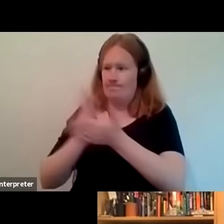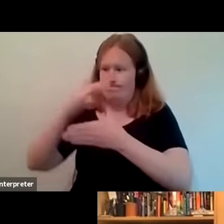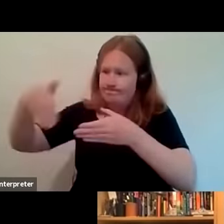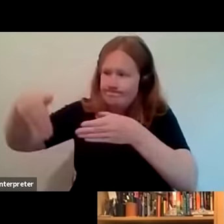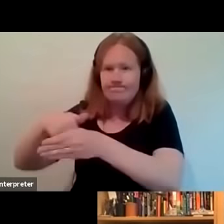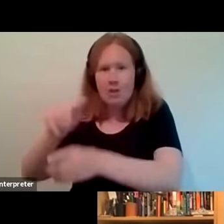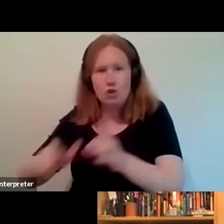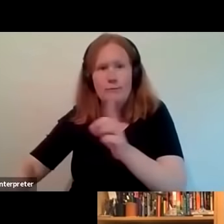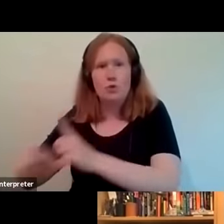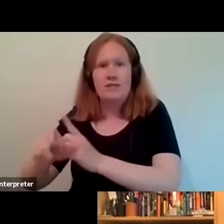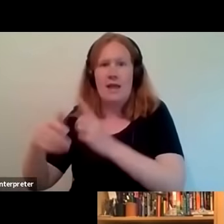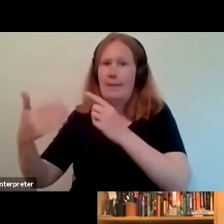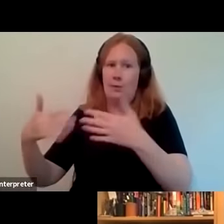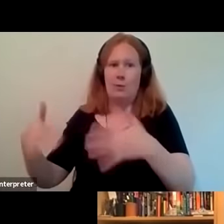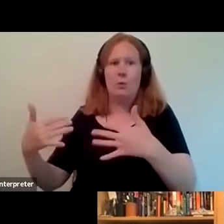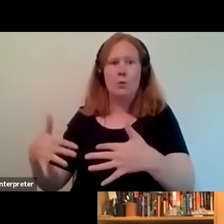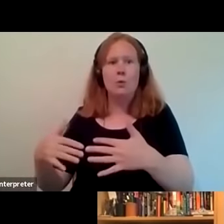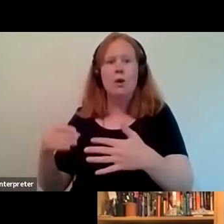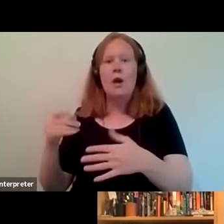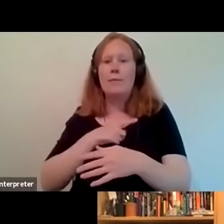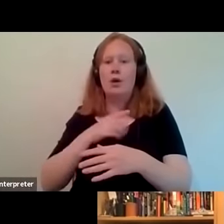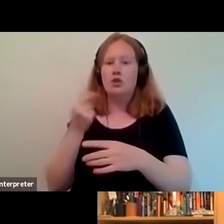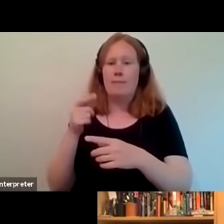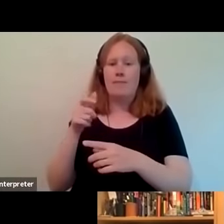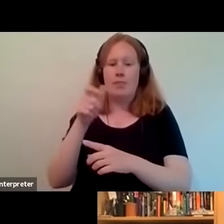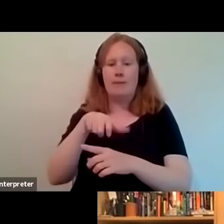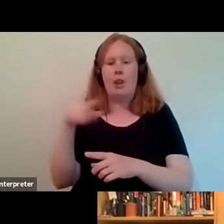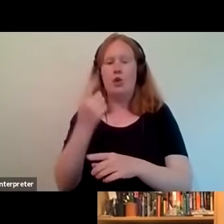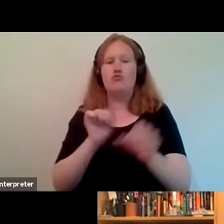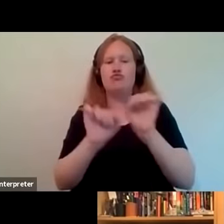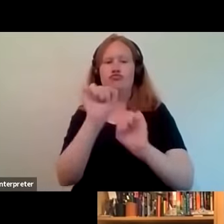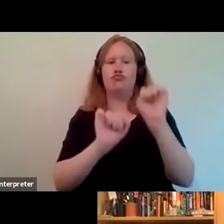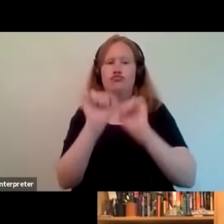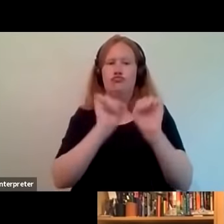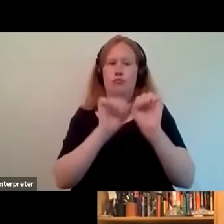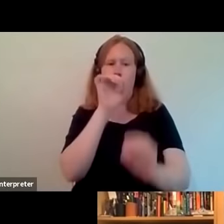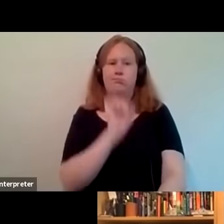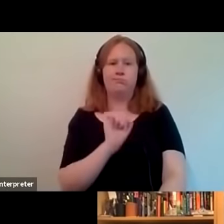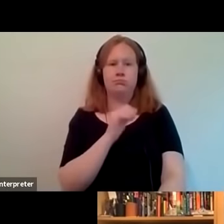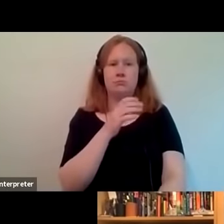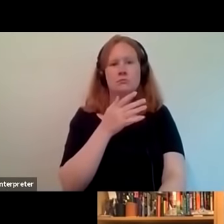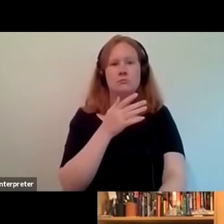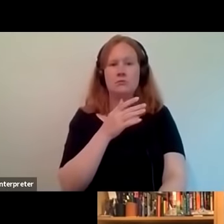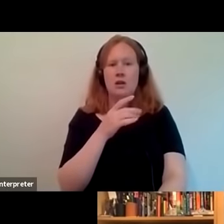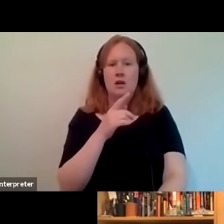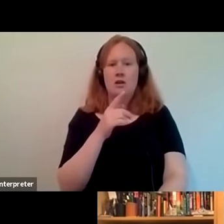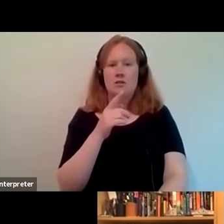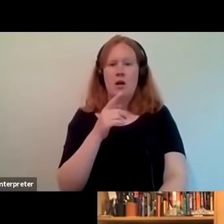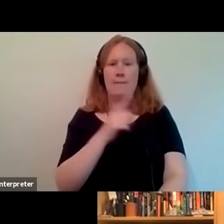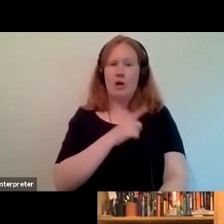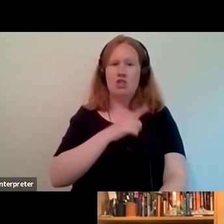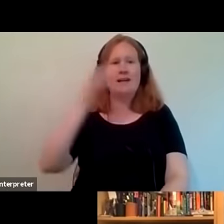community so with some of the people that are resistance because at the end of the day as as i said before being being a council